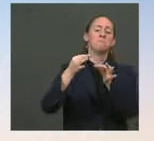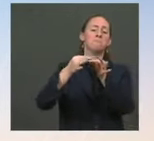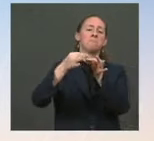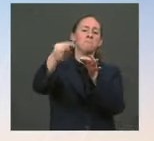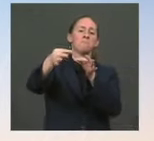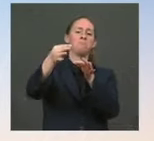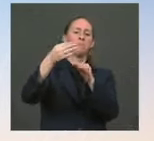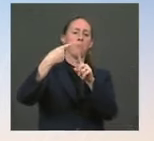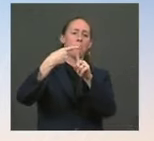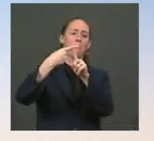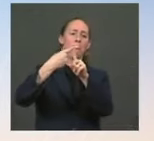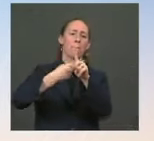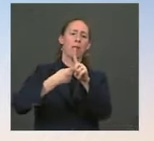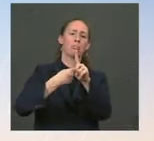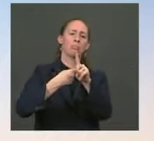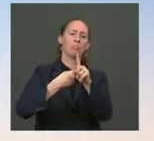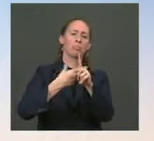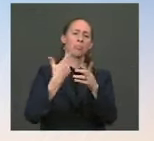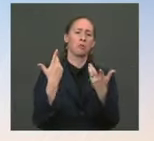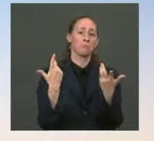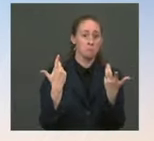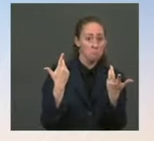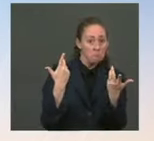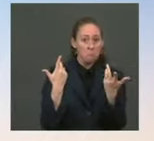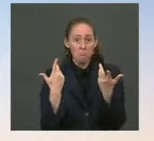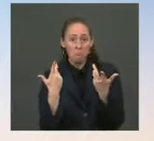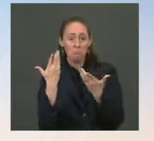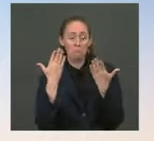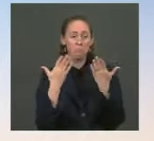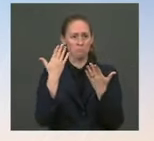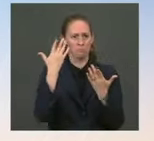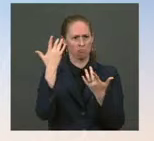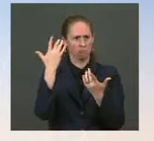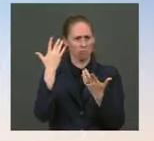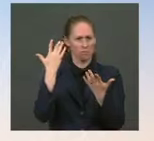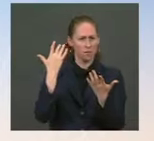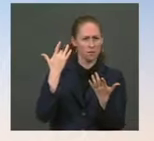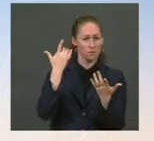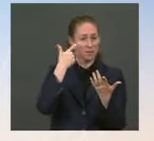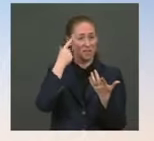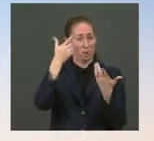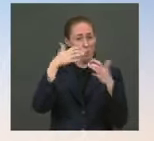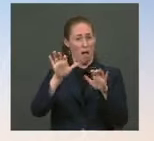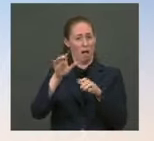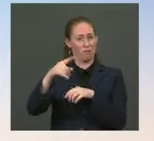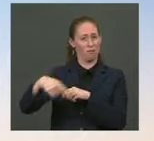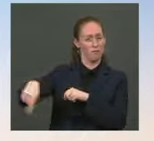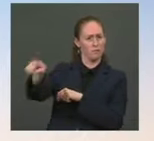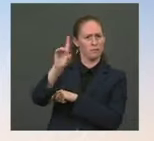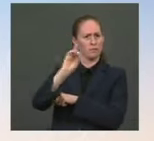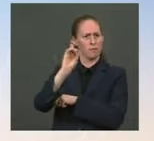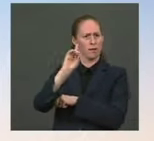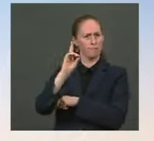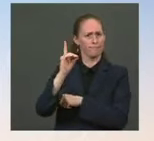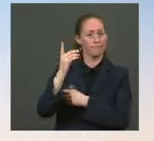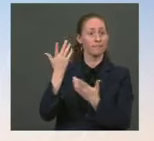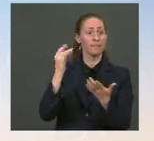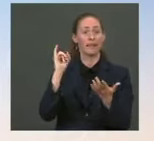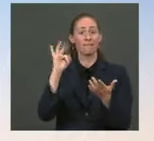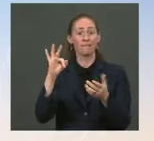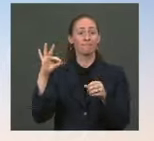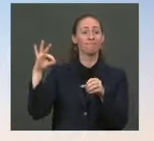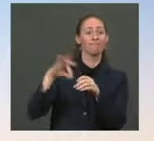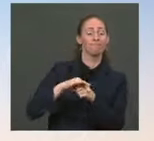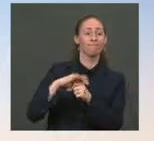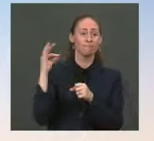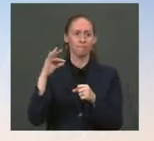if not, then what are your remaining objections? Is it simply that you don't want Democrats to take a vote that will put a specific dollar amount? Ms. Democrats are